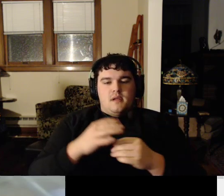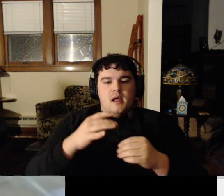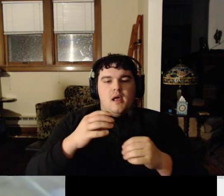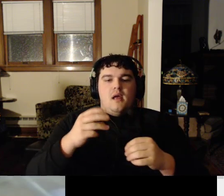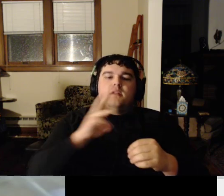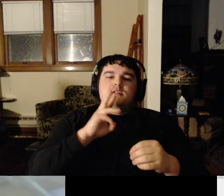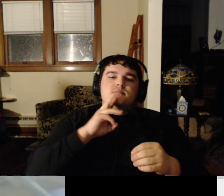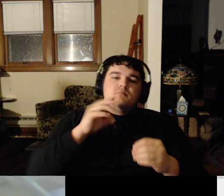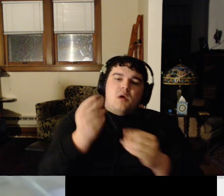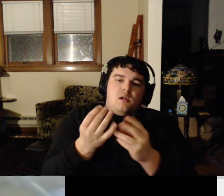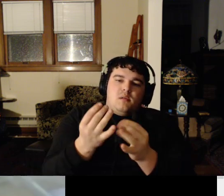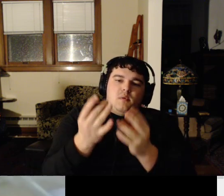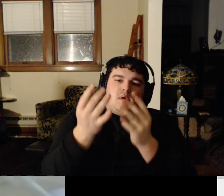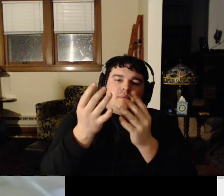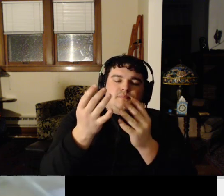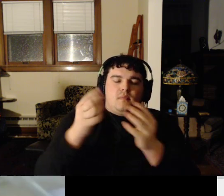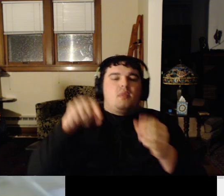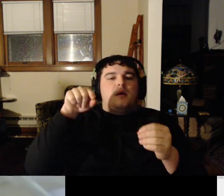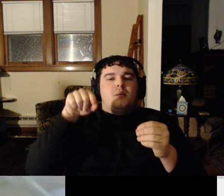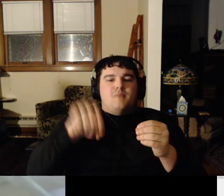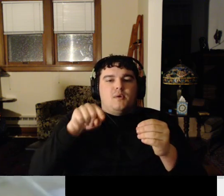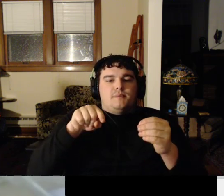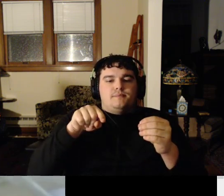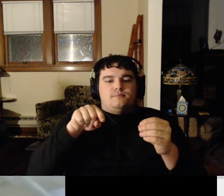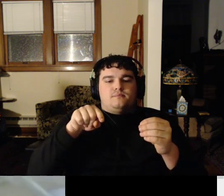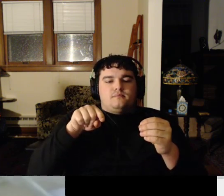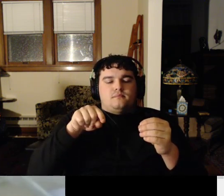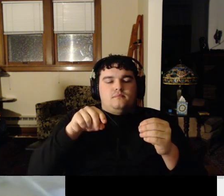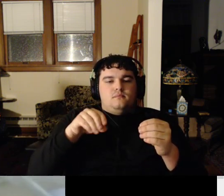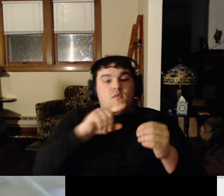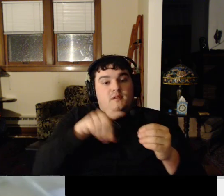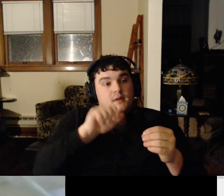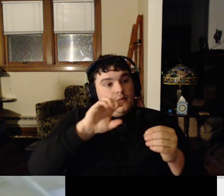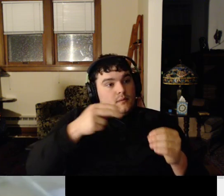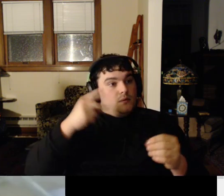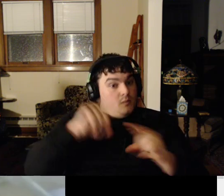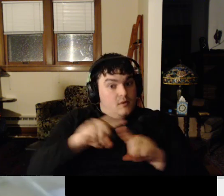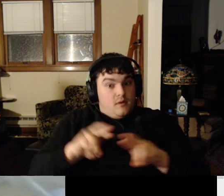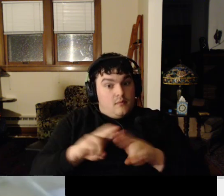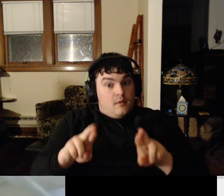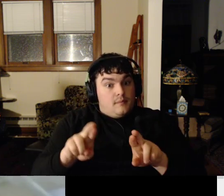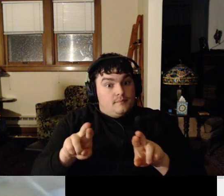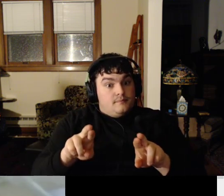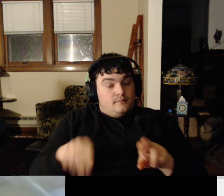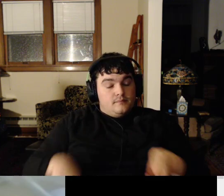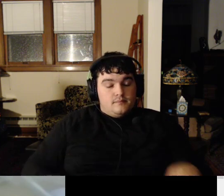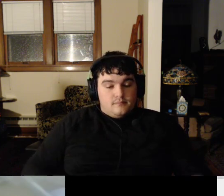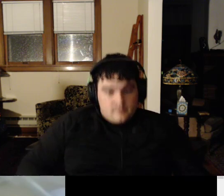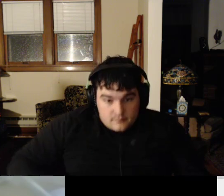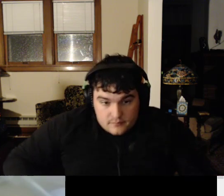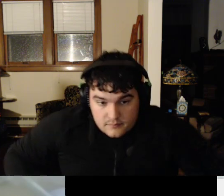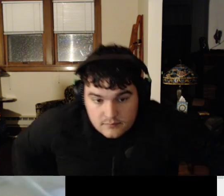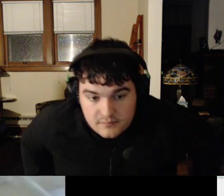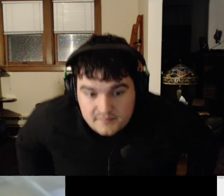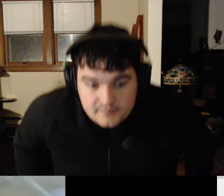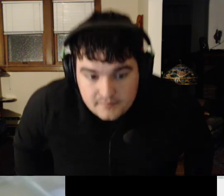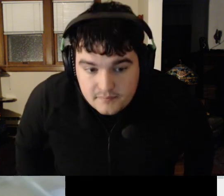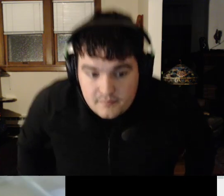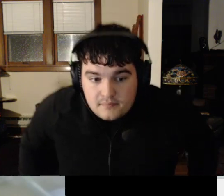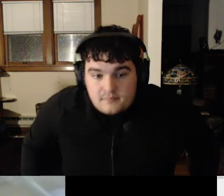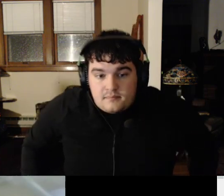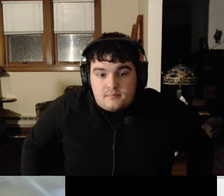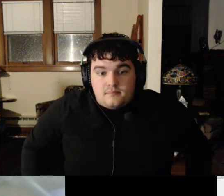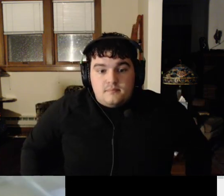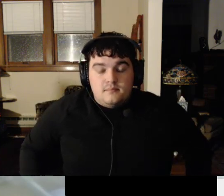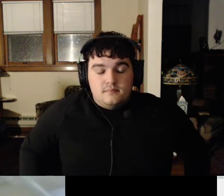Okay. After water. Zachary, are ready for another one? What about Martha? Water.